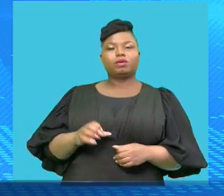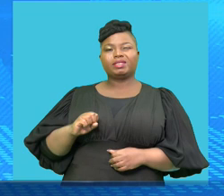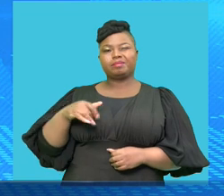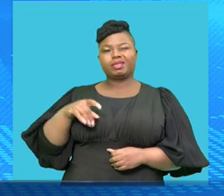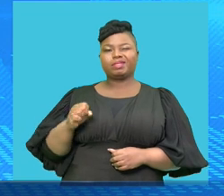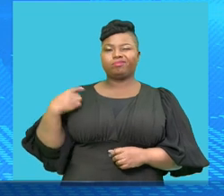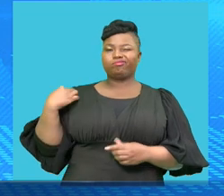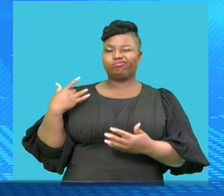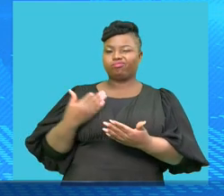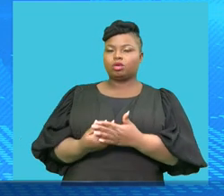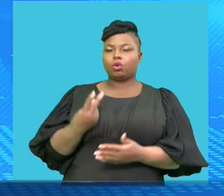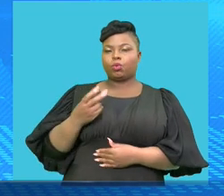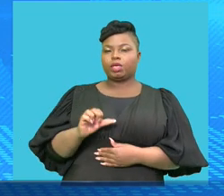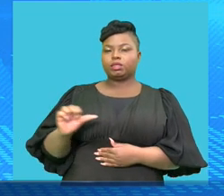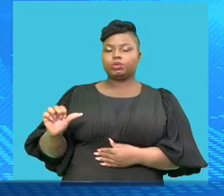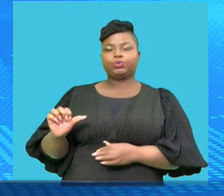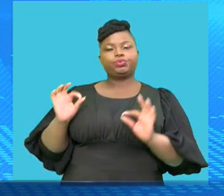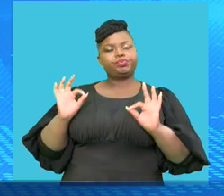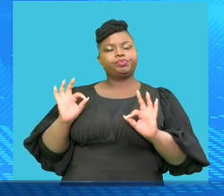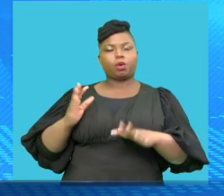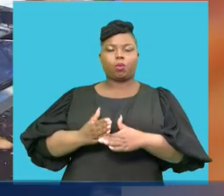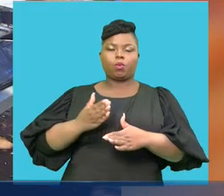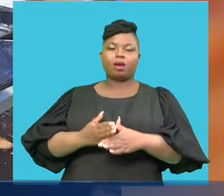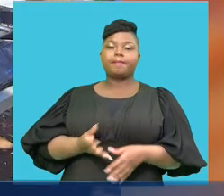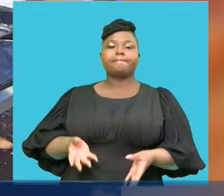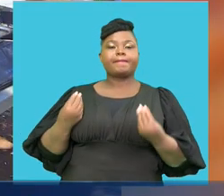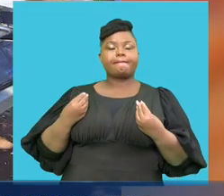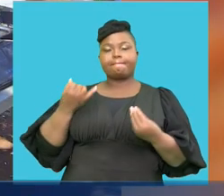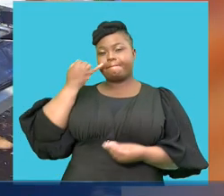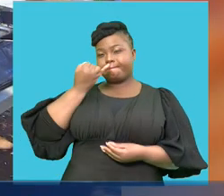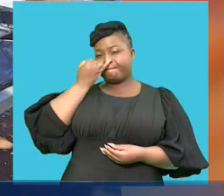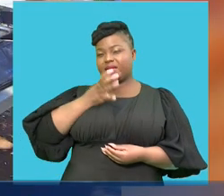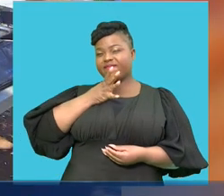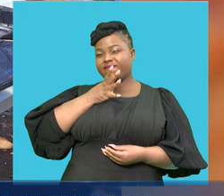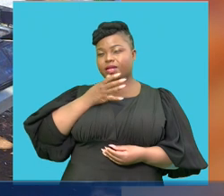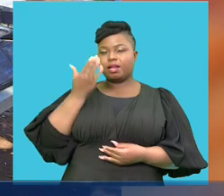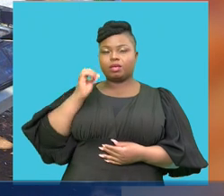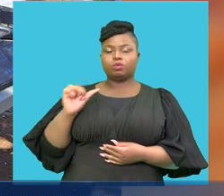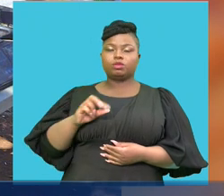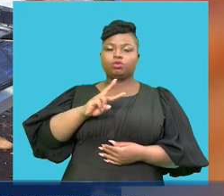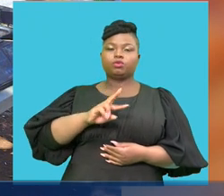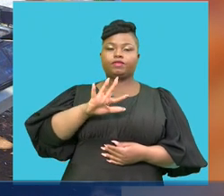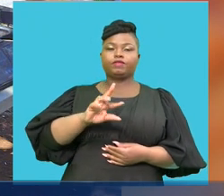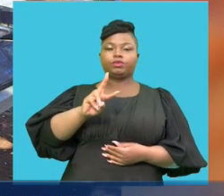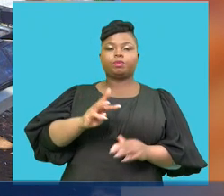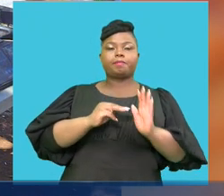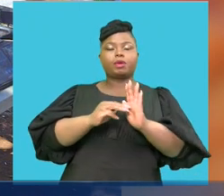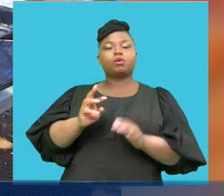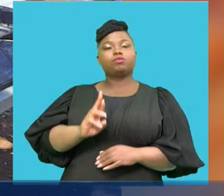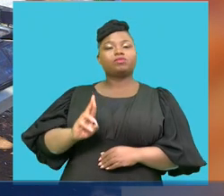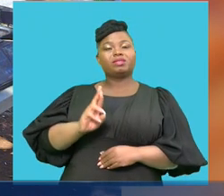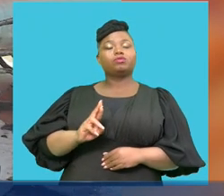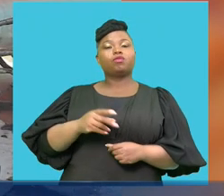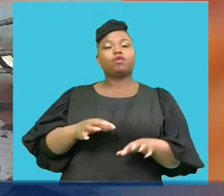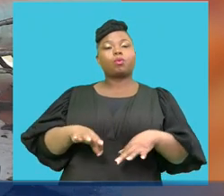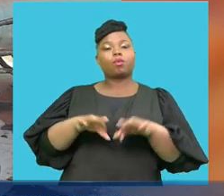insofar as intercepting large quantities of drugs. Just last week, 252 million worth of cocaine